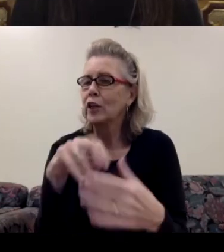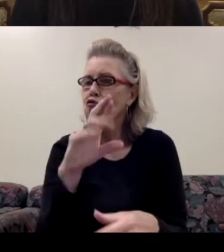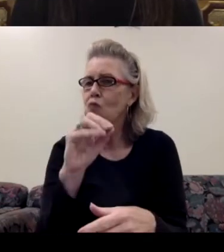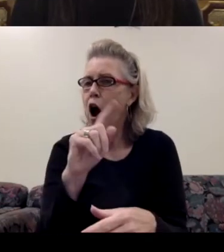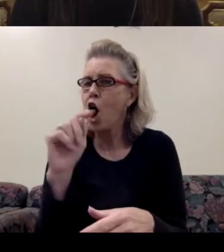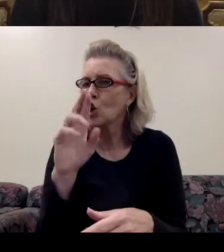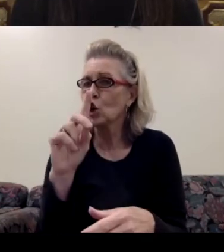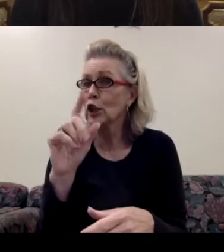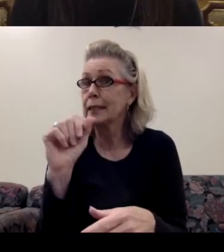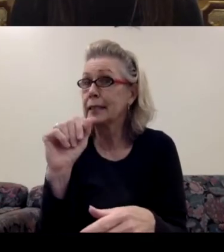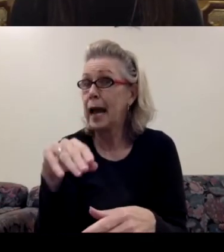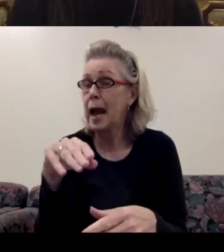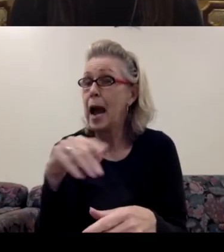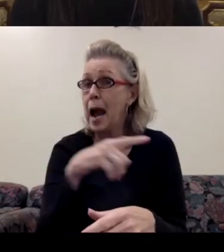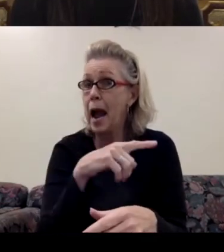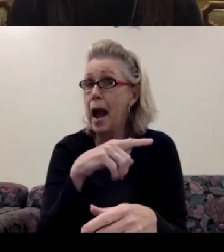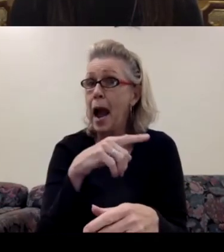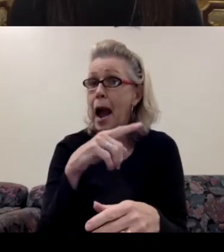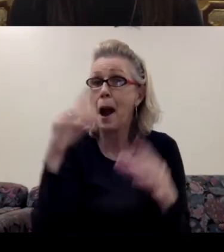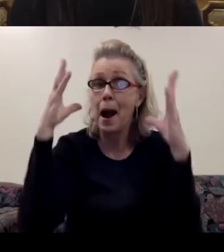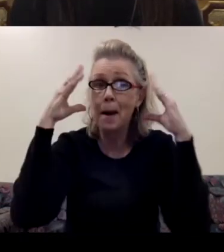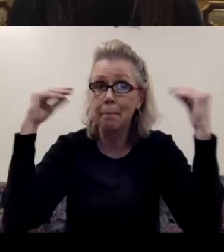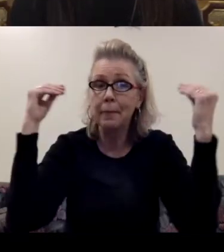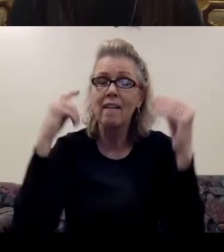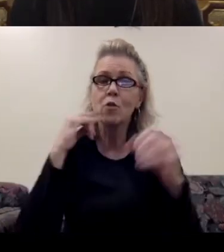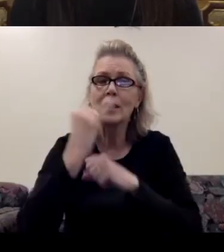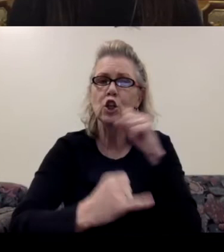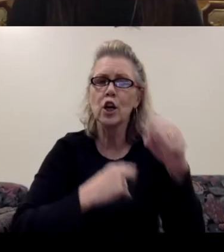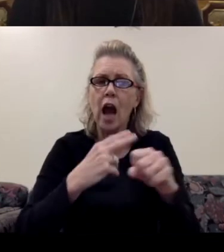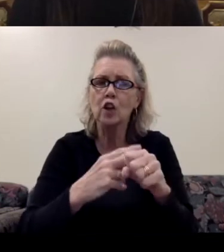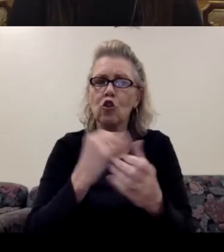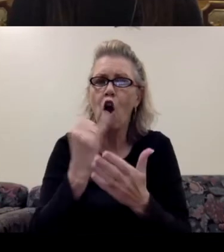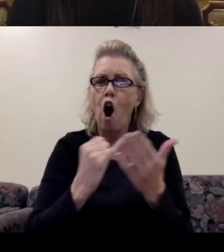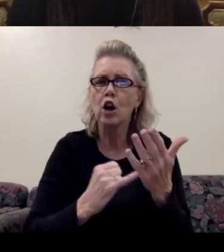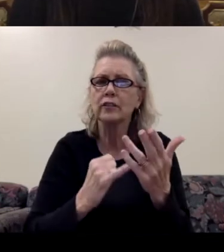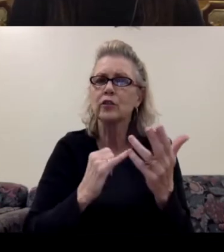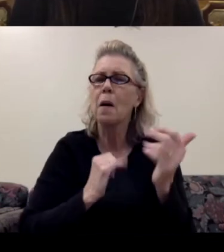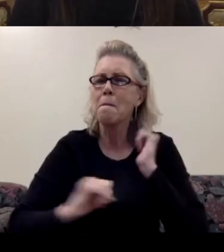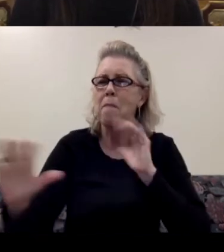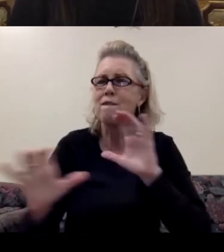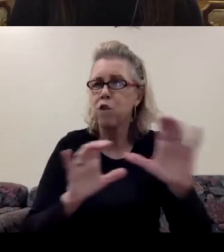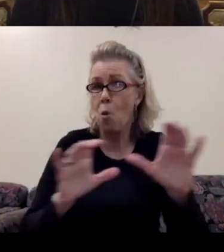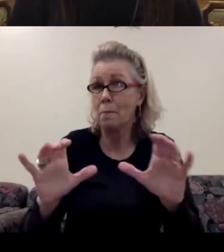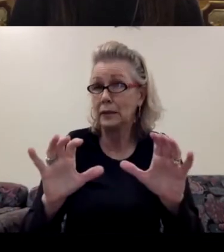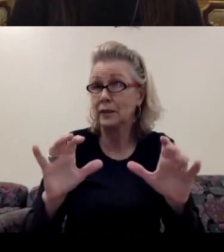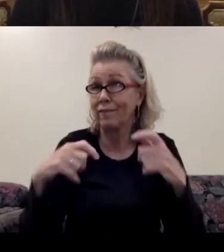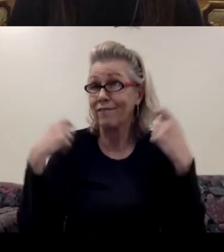for an international performance art festival called Perfo in 1985.